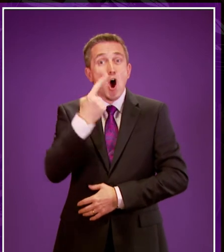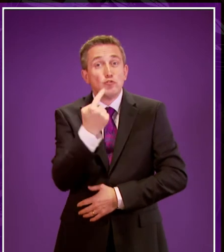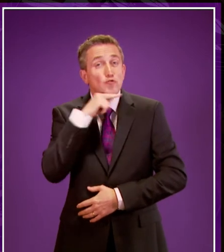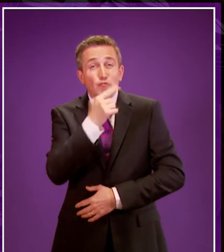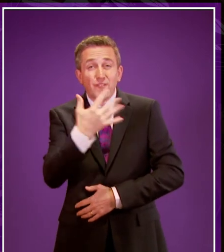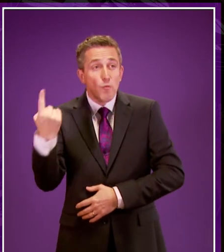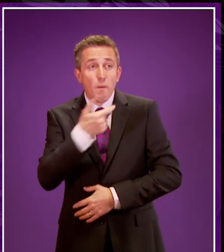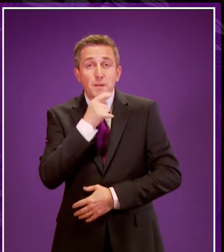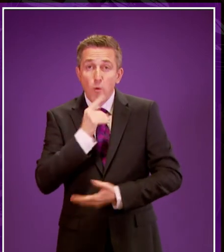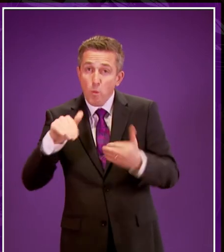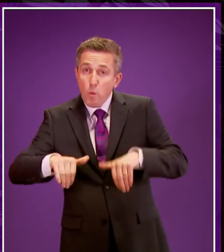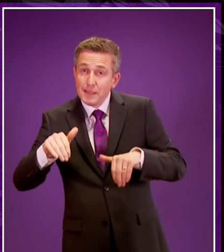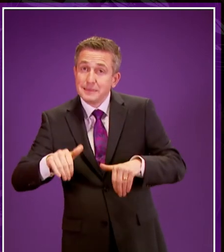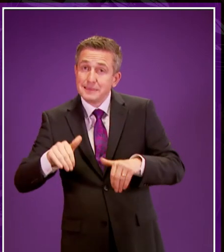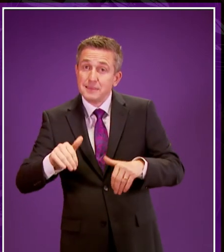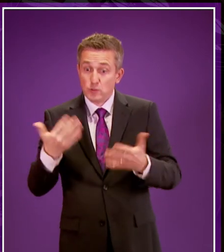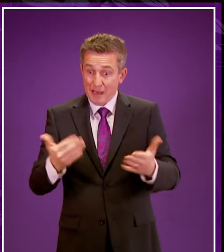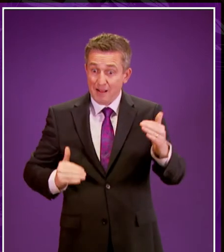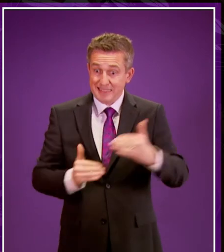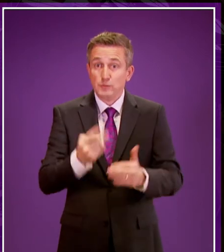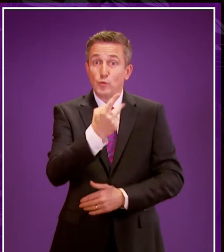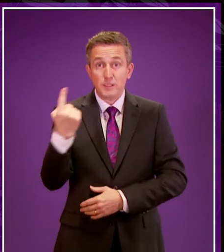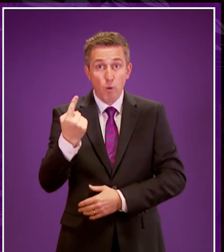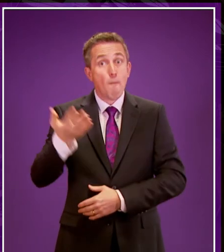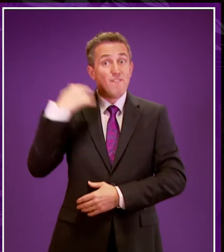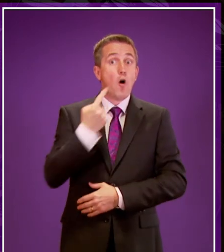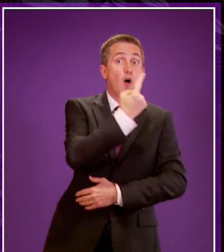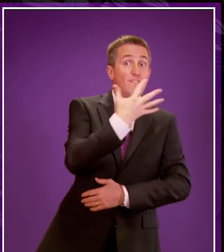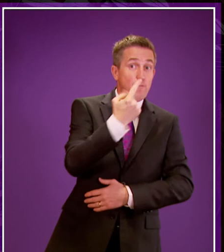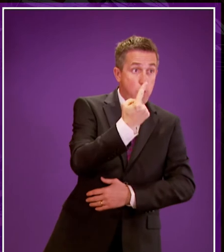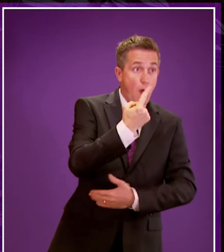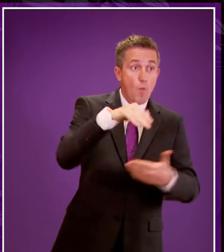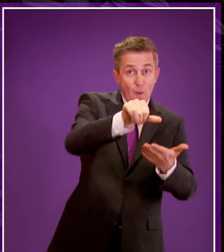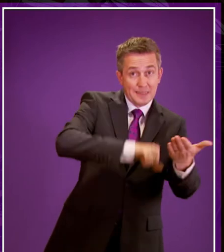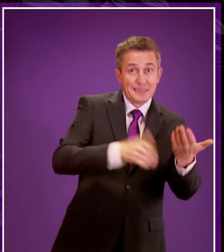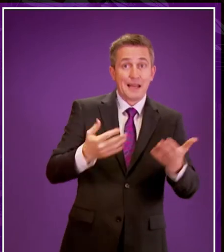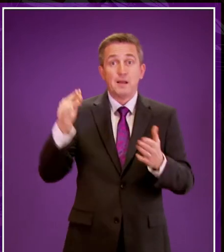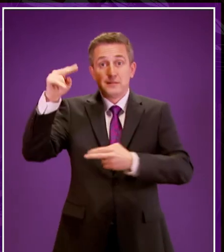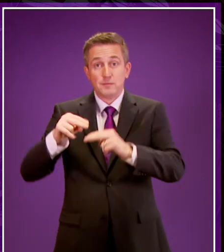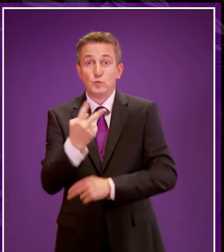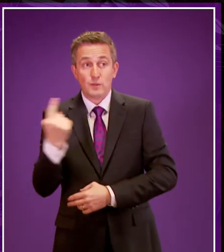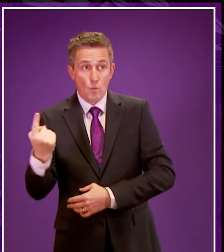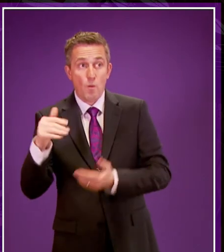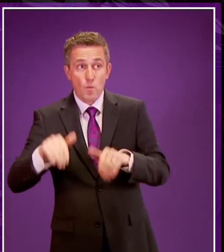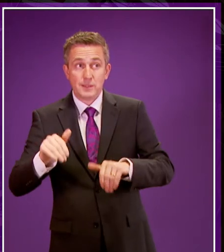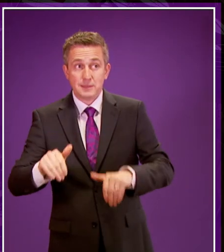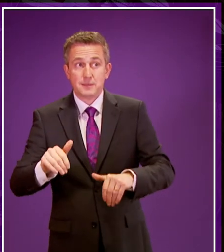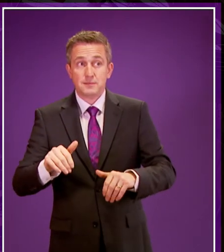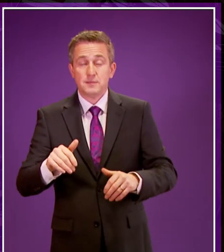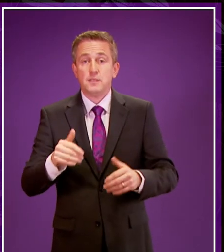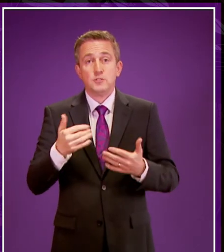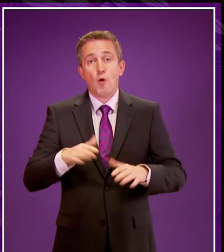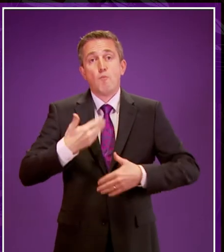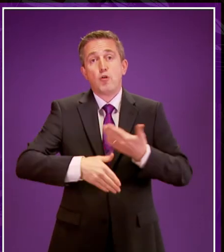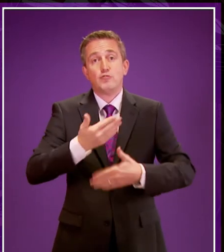young people waiting. So down to 21 from 151 in that same quarter the previous year. So we are